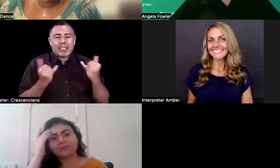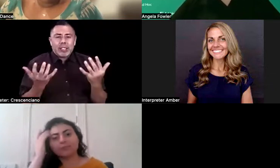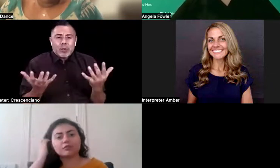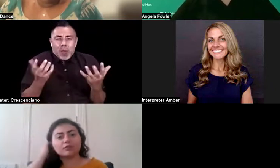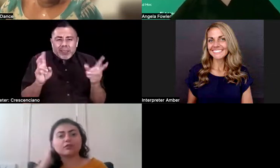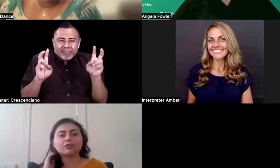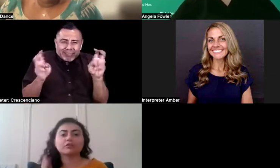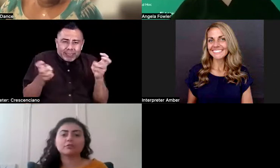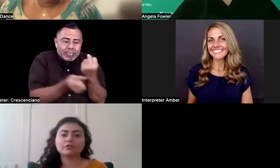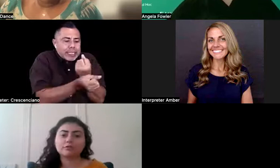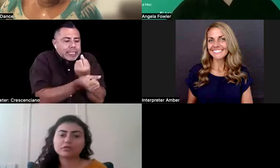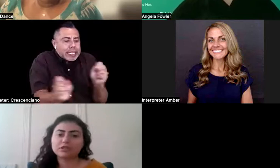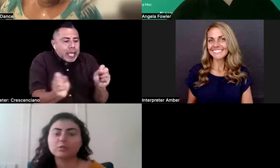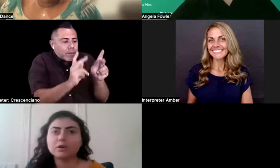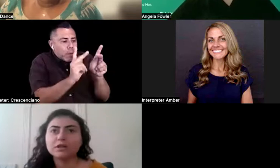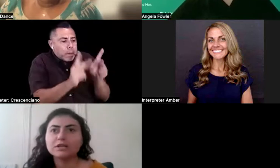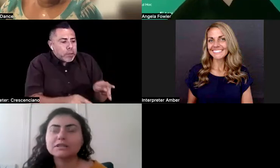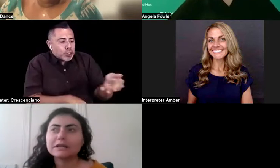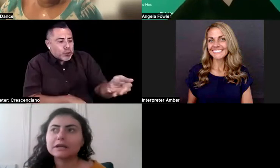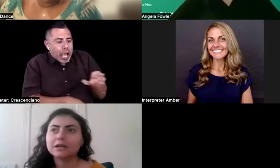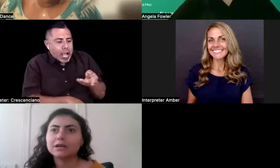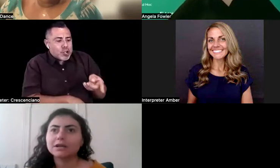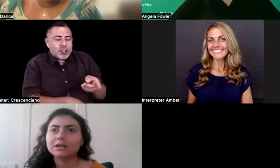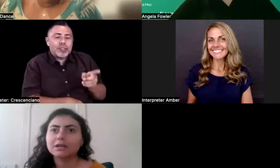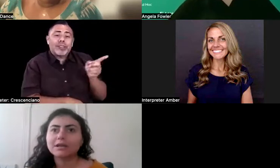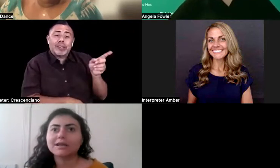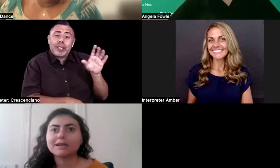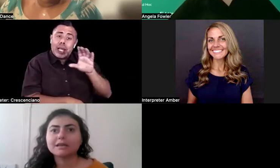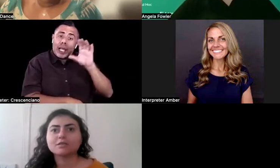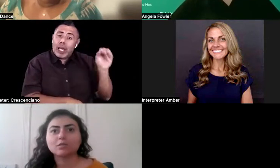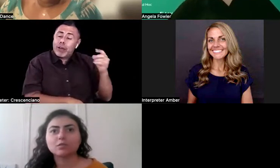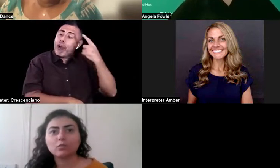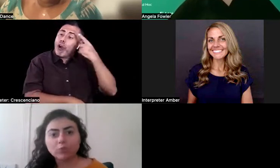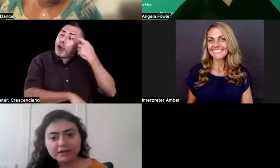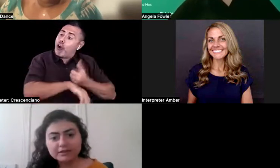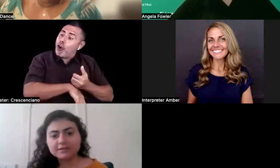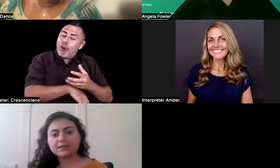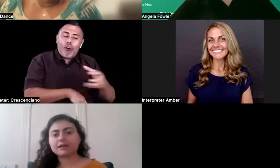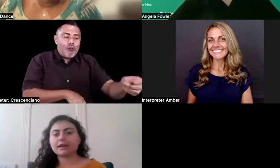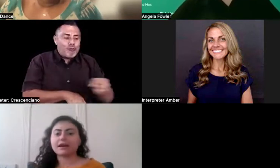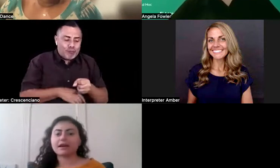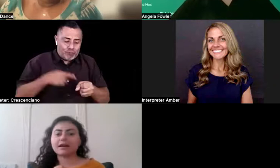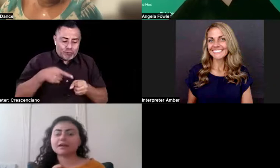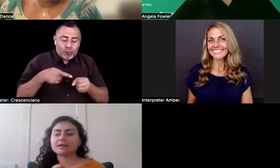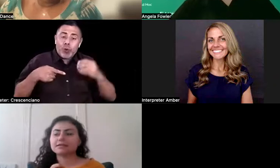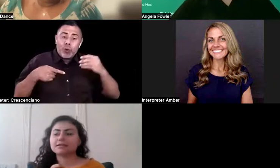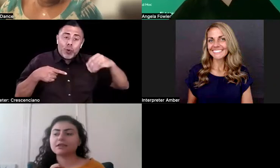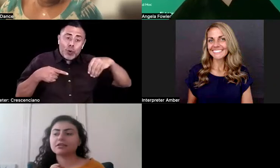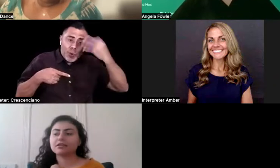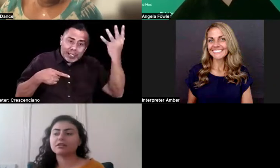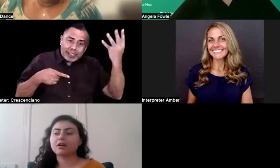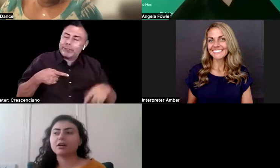So they're looking for someone that is white, that has